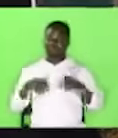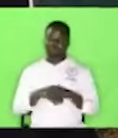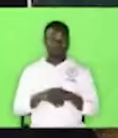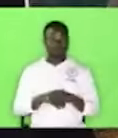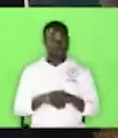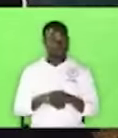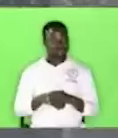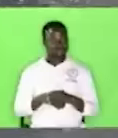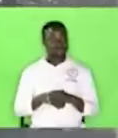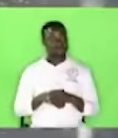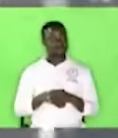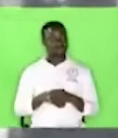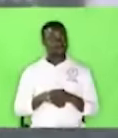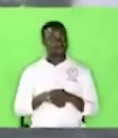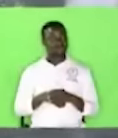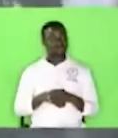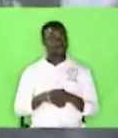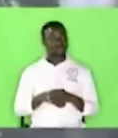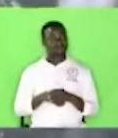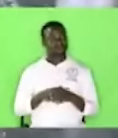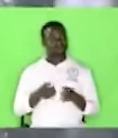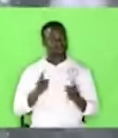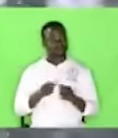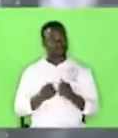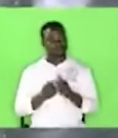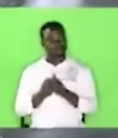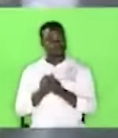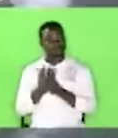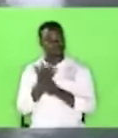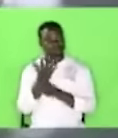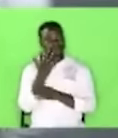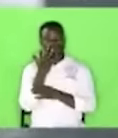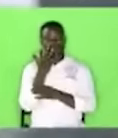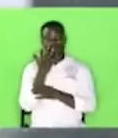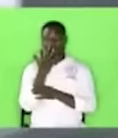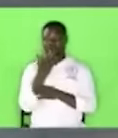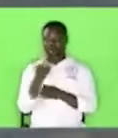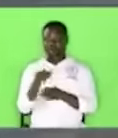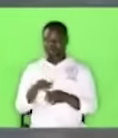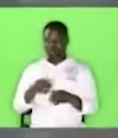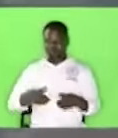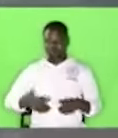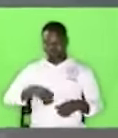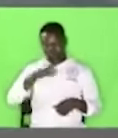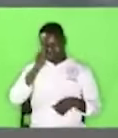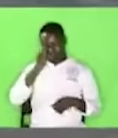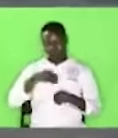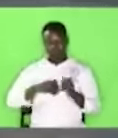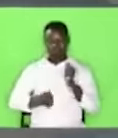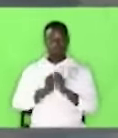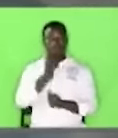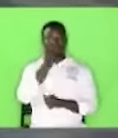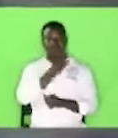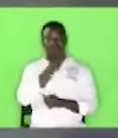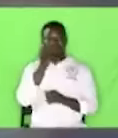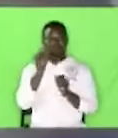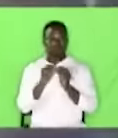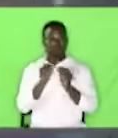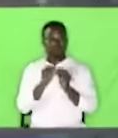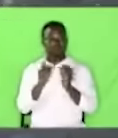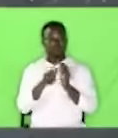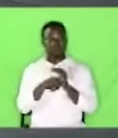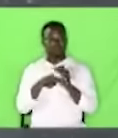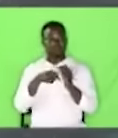growing up as a young man I like to fast and people actually I didn't know how to manage it